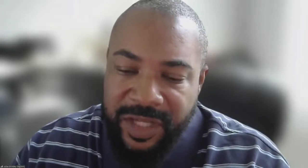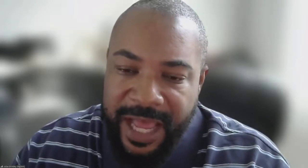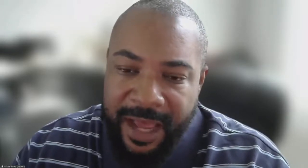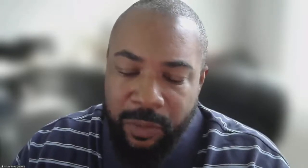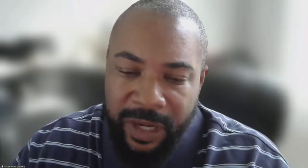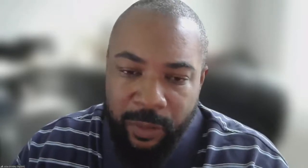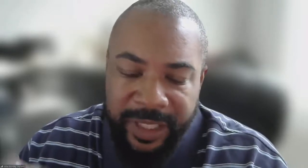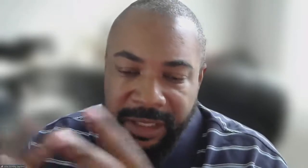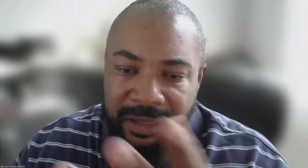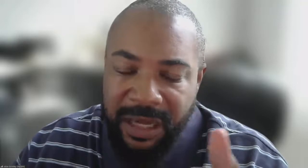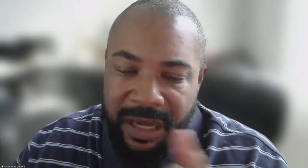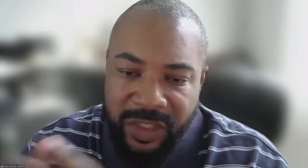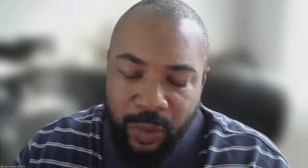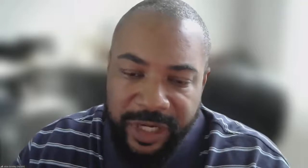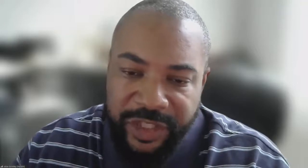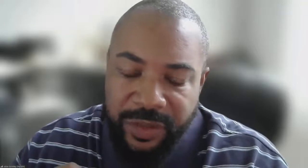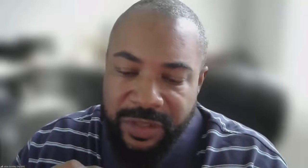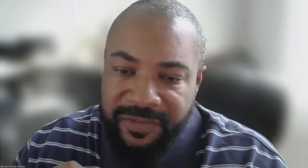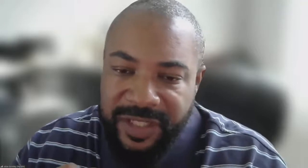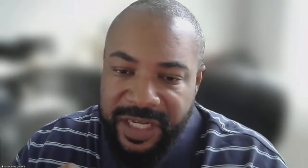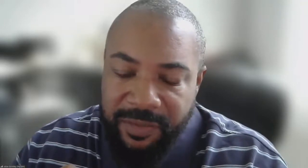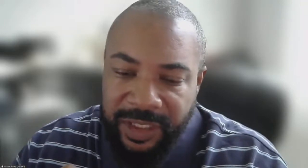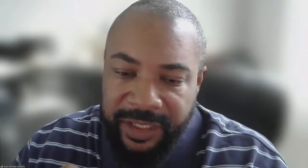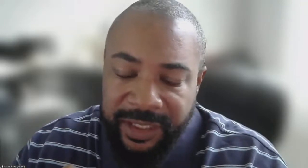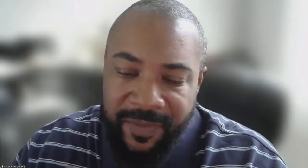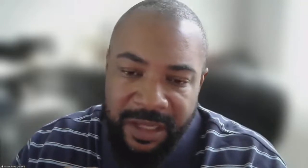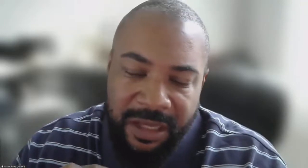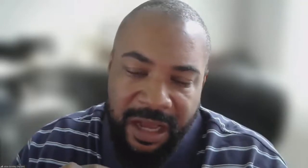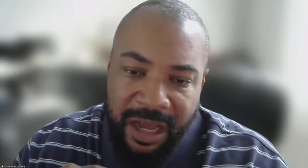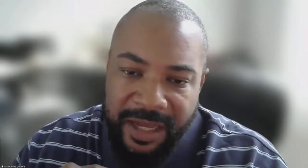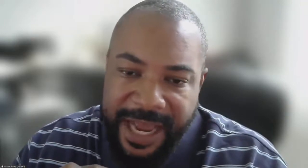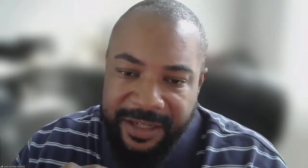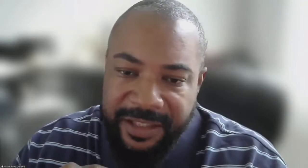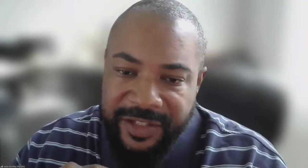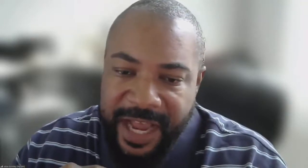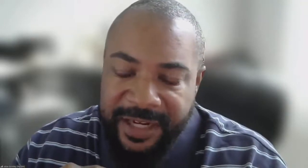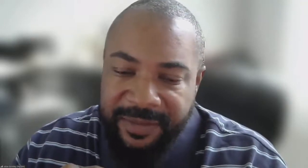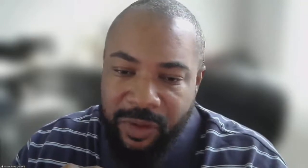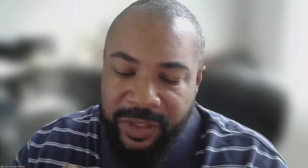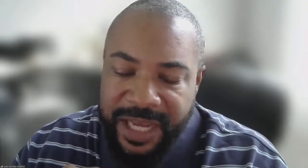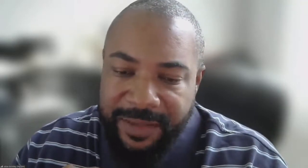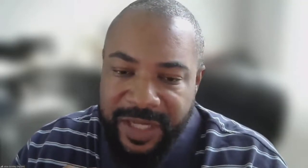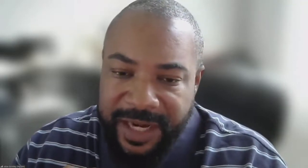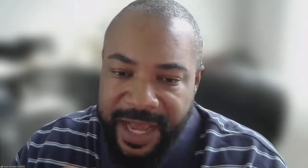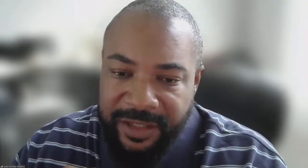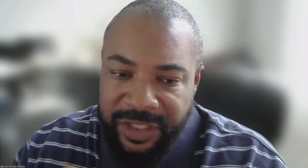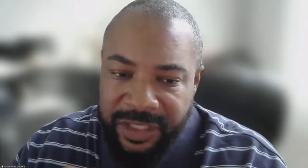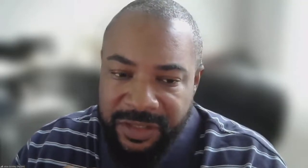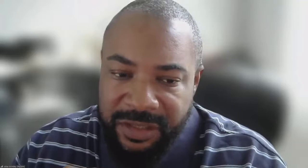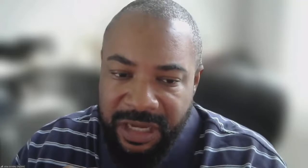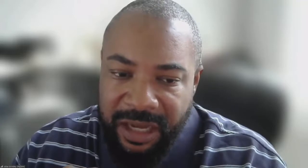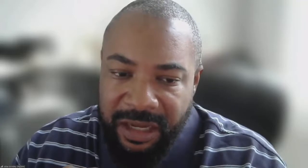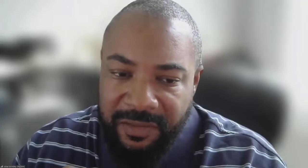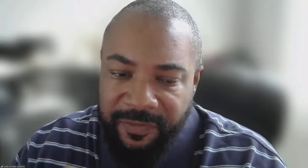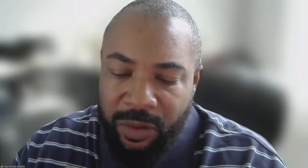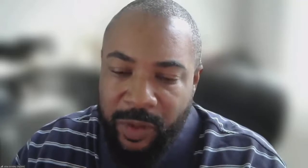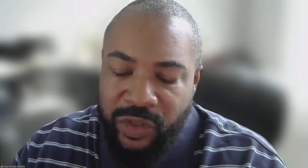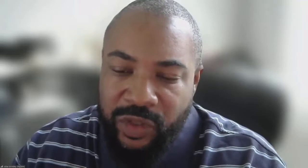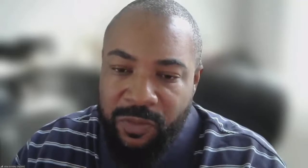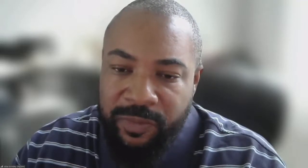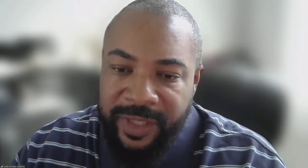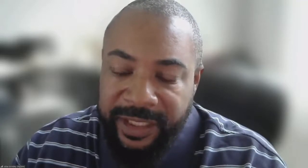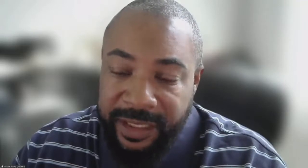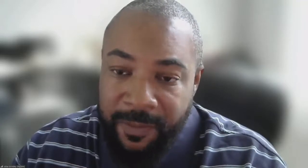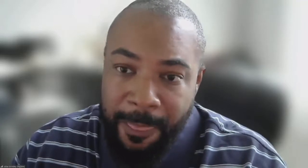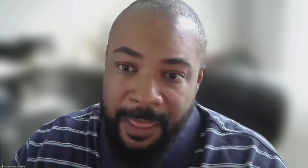experiences lab where we explore issues of accessibility and how to design and prototype technologies for